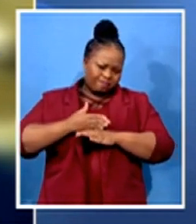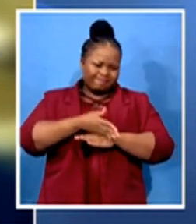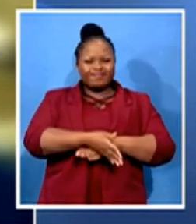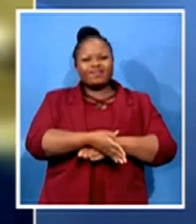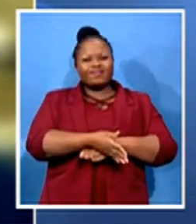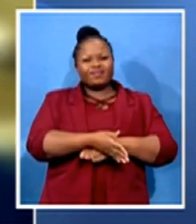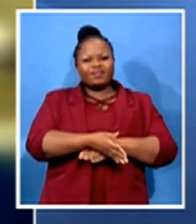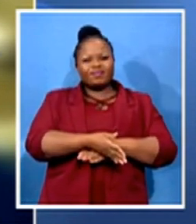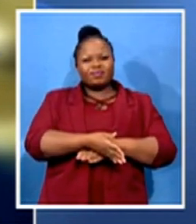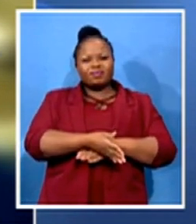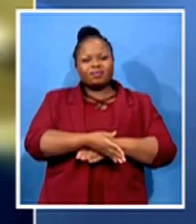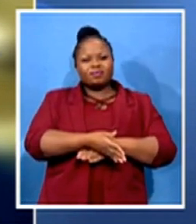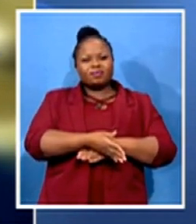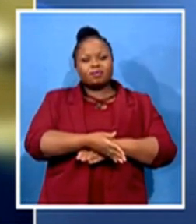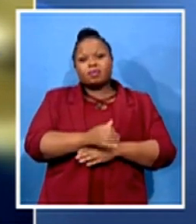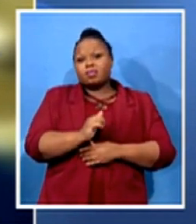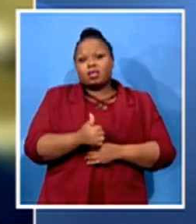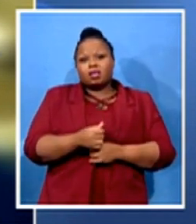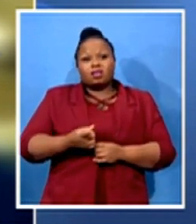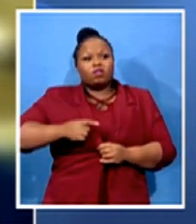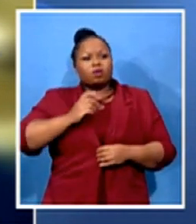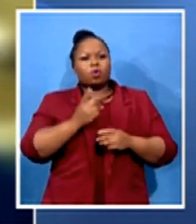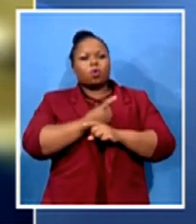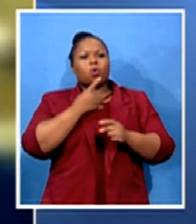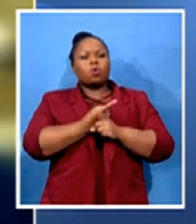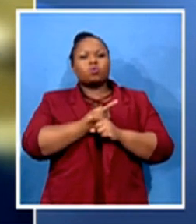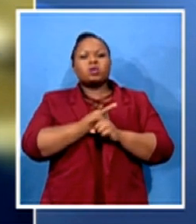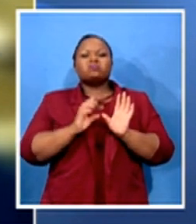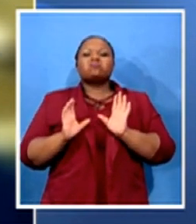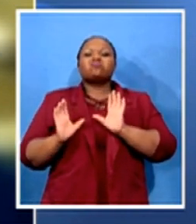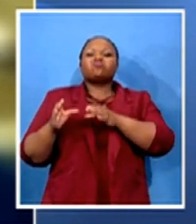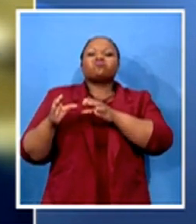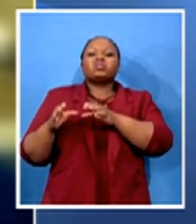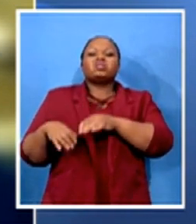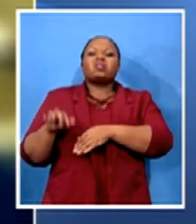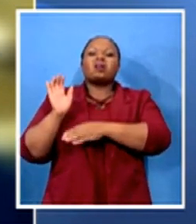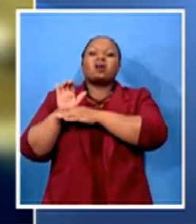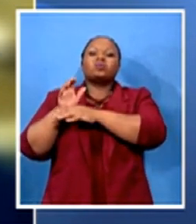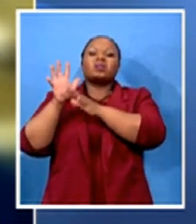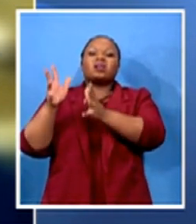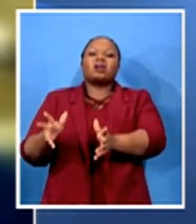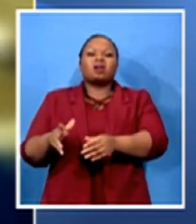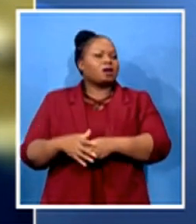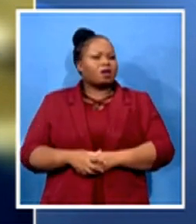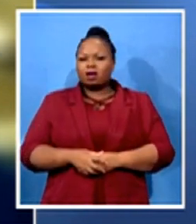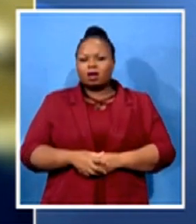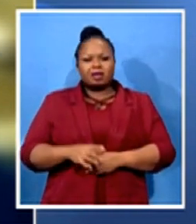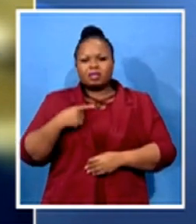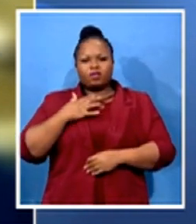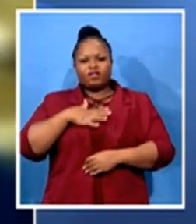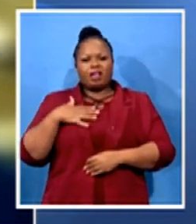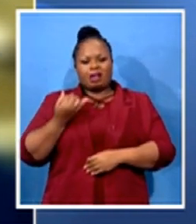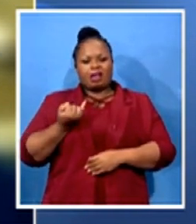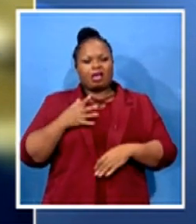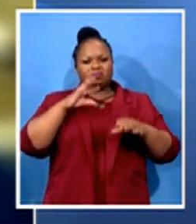them to always be characterized as outsiders and not really belonging to that country helps them so much. You can